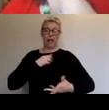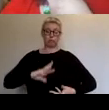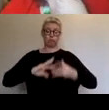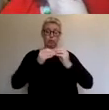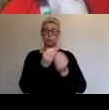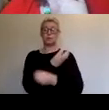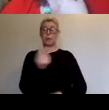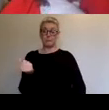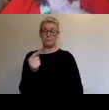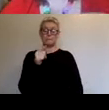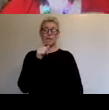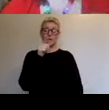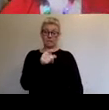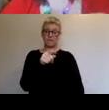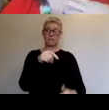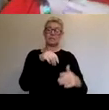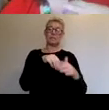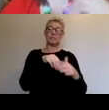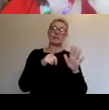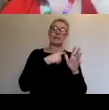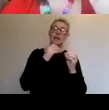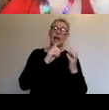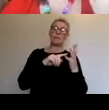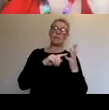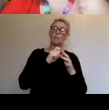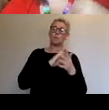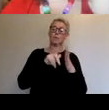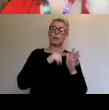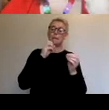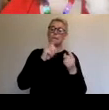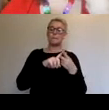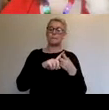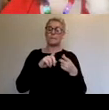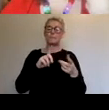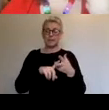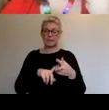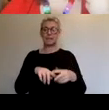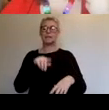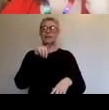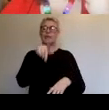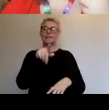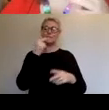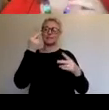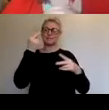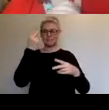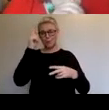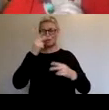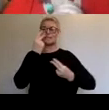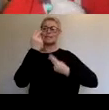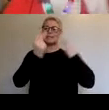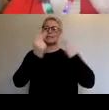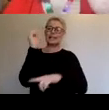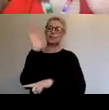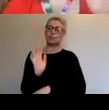the Louvre in Abu Dhabi. It's a piece called Singing Trees that used environmental data. So when